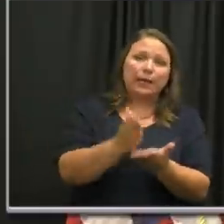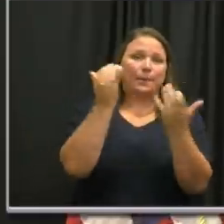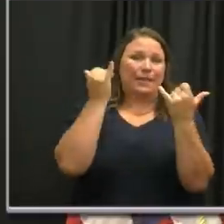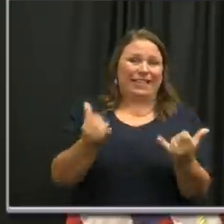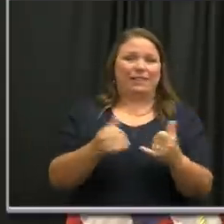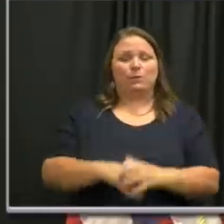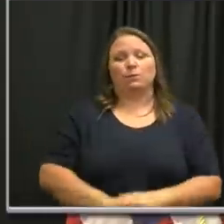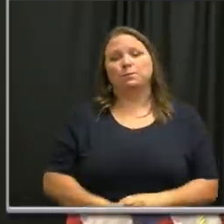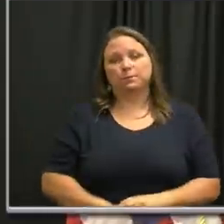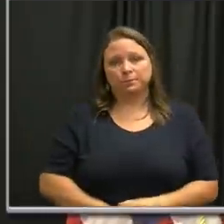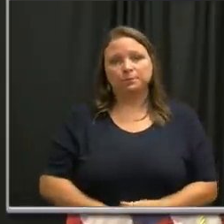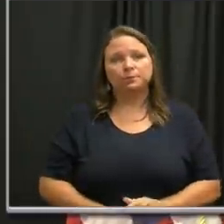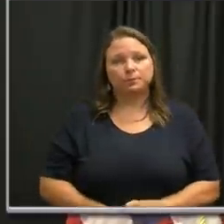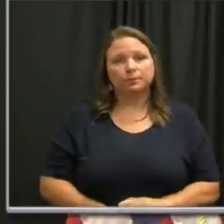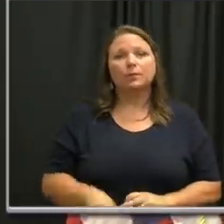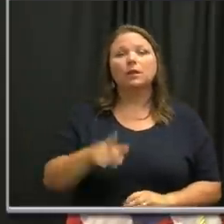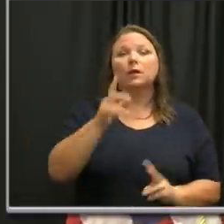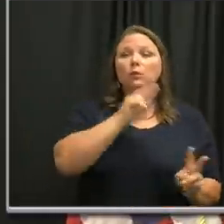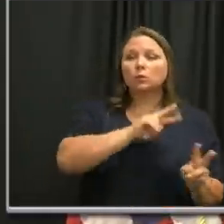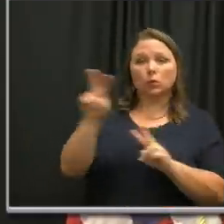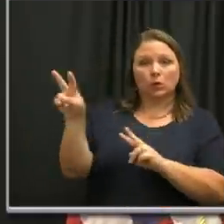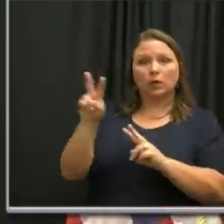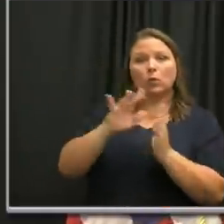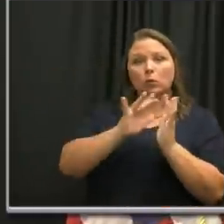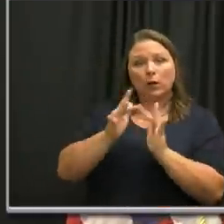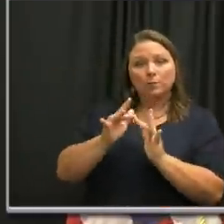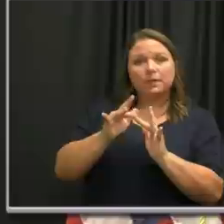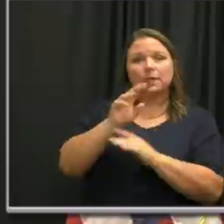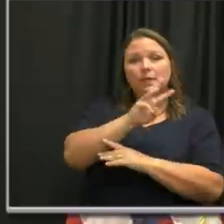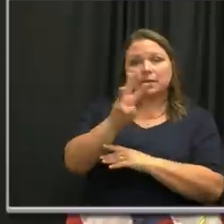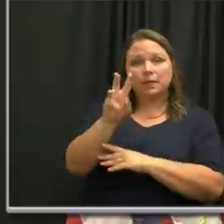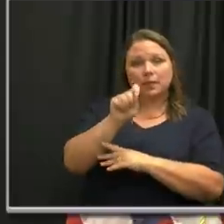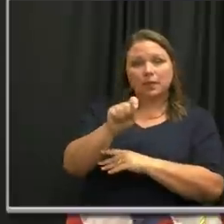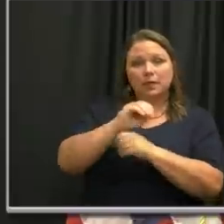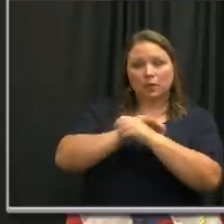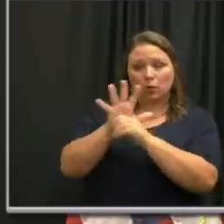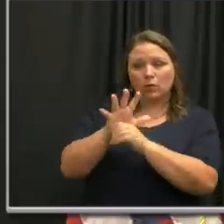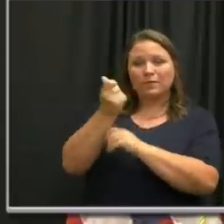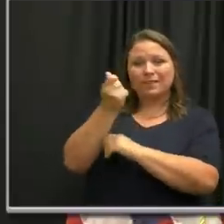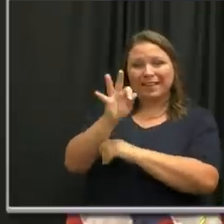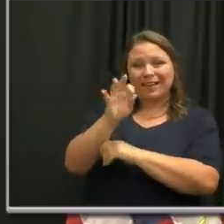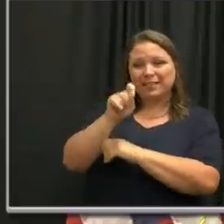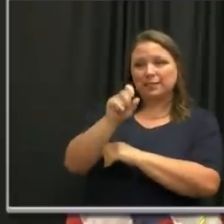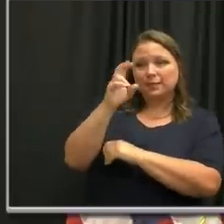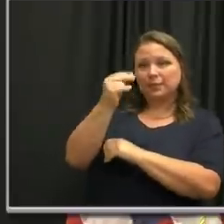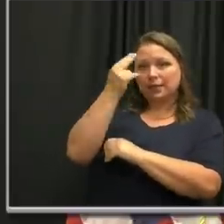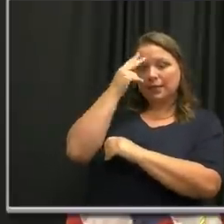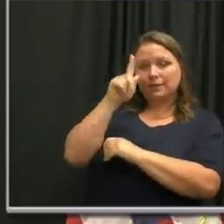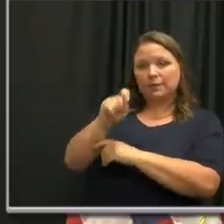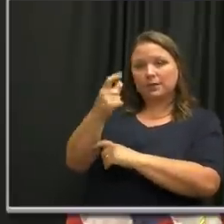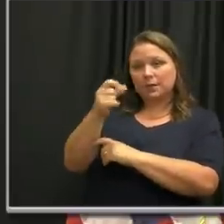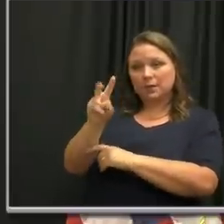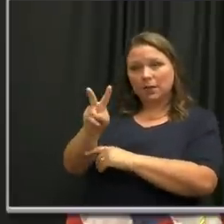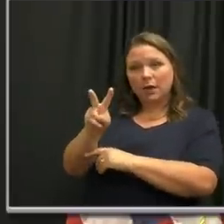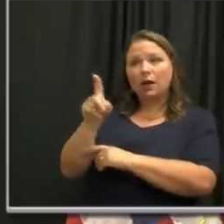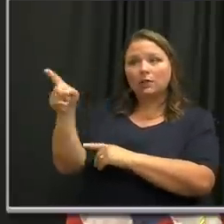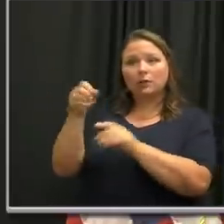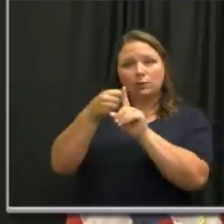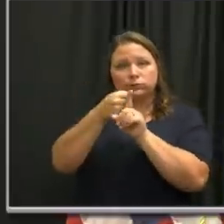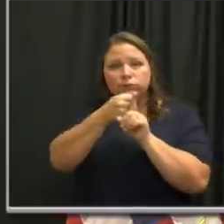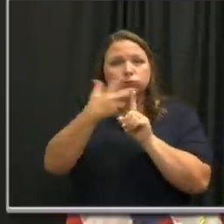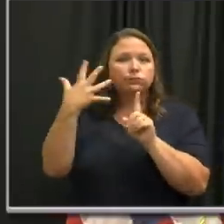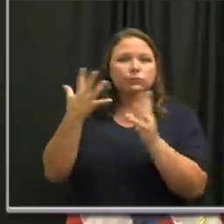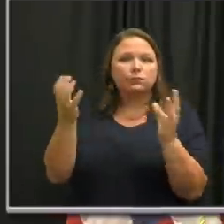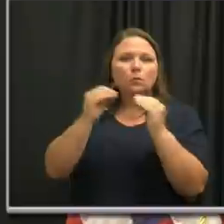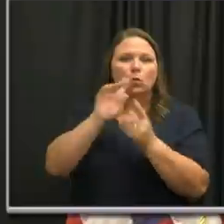attack of this virus. Please go to our website, www.covid19.nashville.gov, to get more information